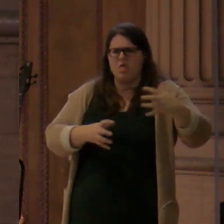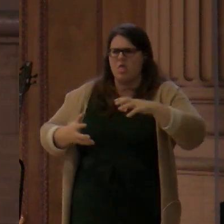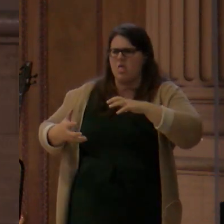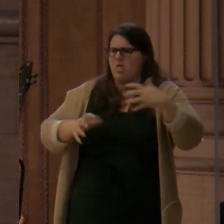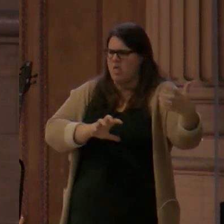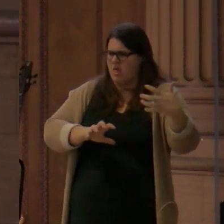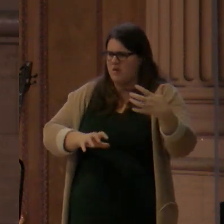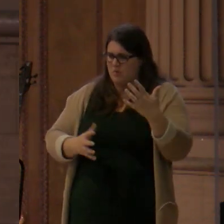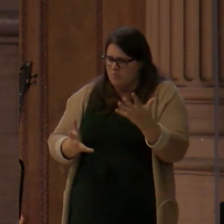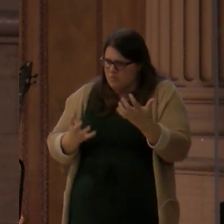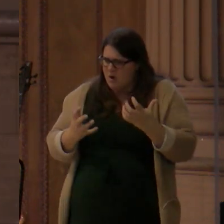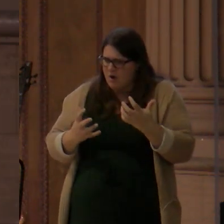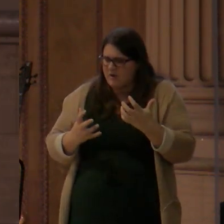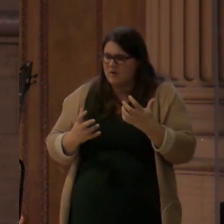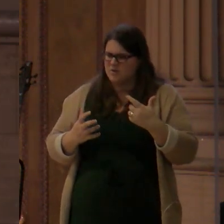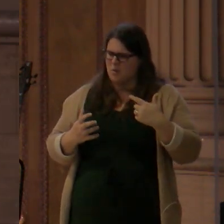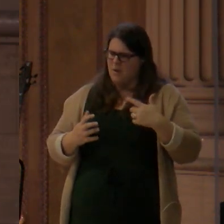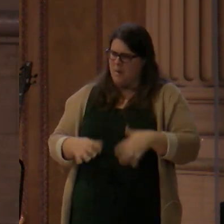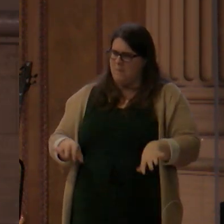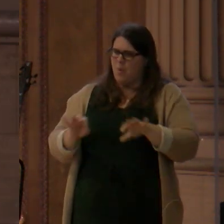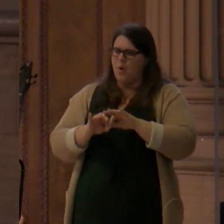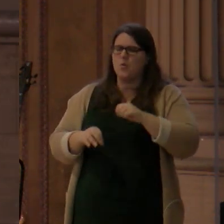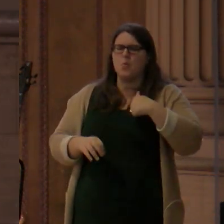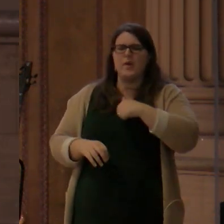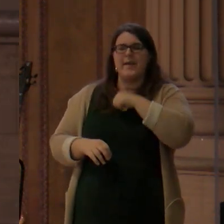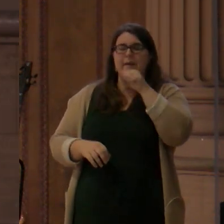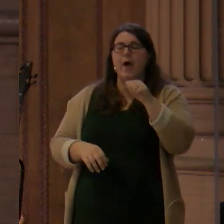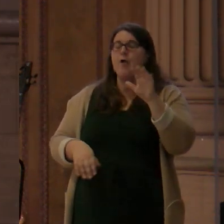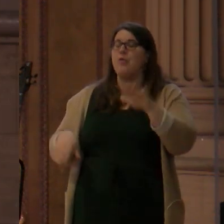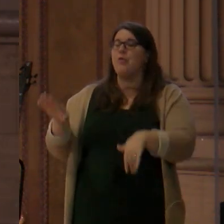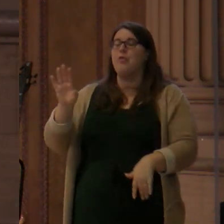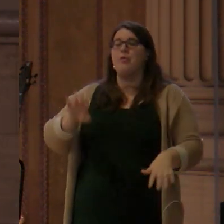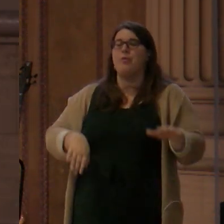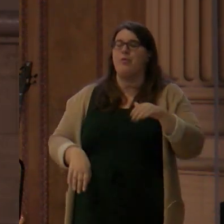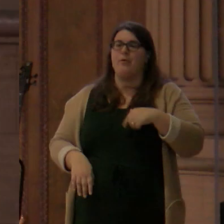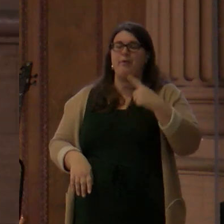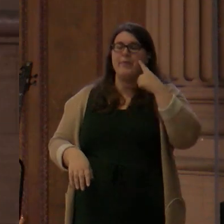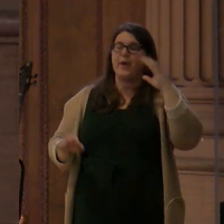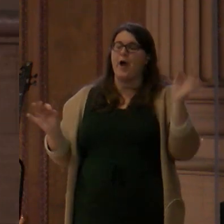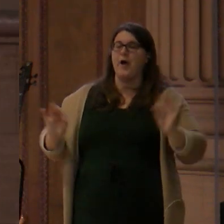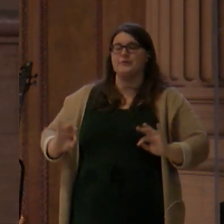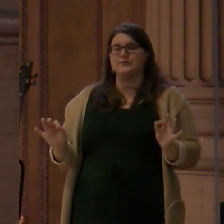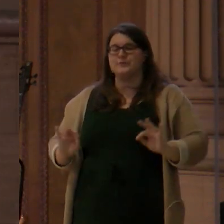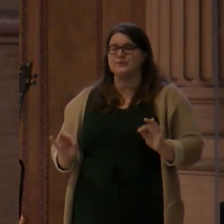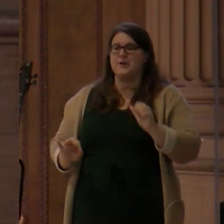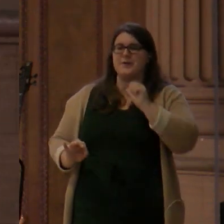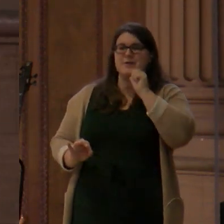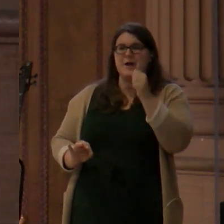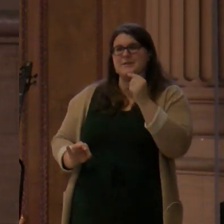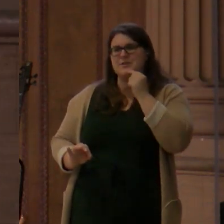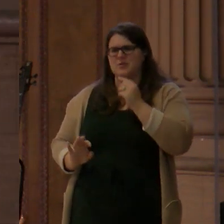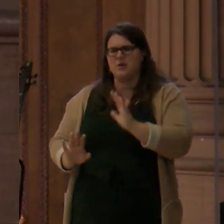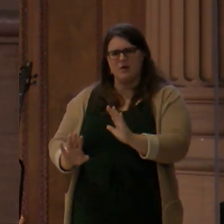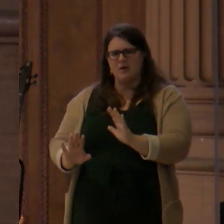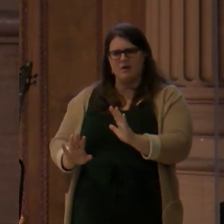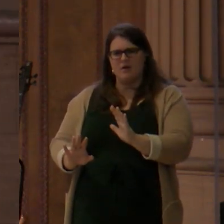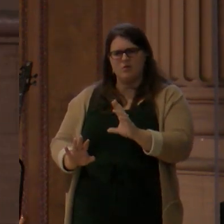open to the reality that you do have a true enemy however, understand, he is not your conqueror.